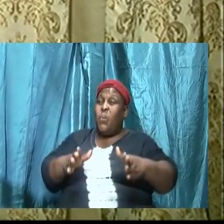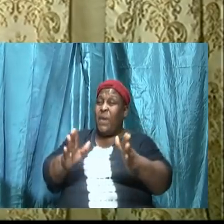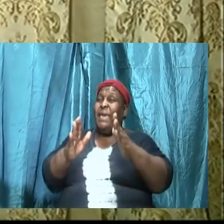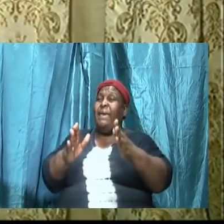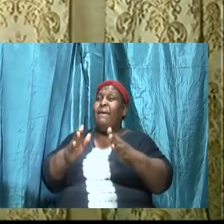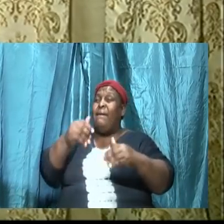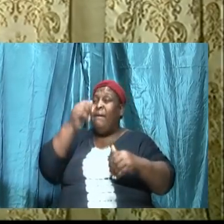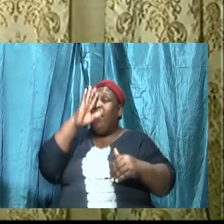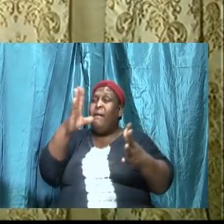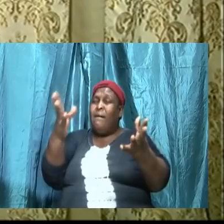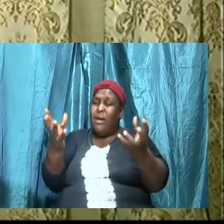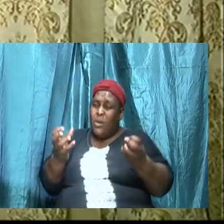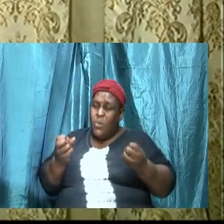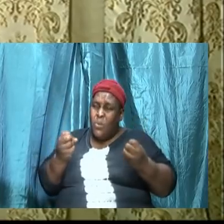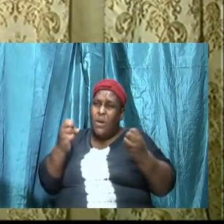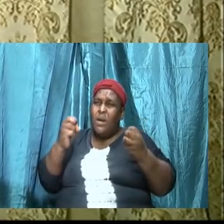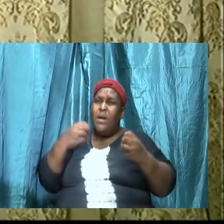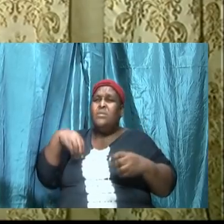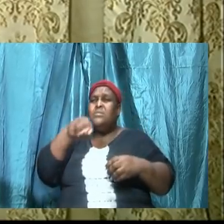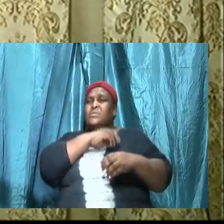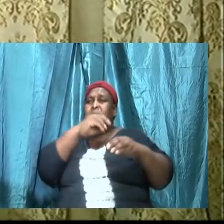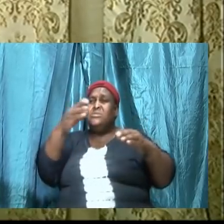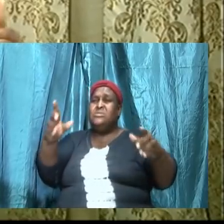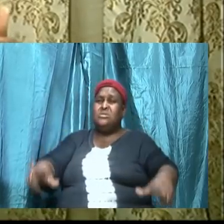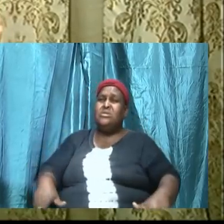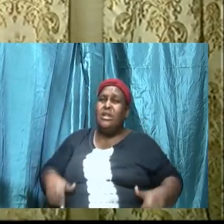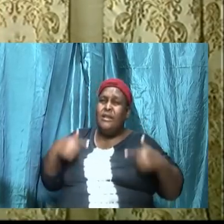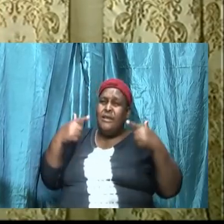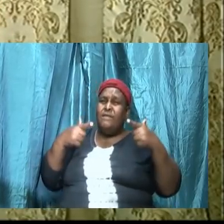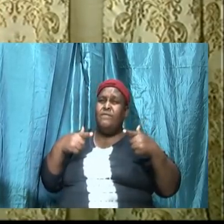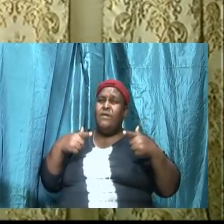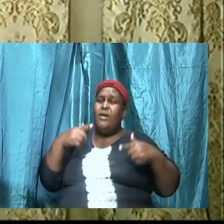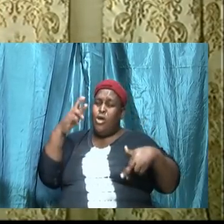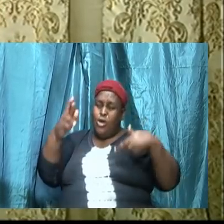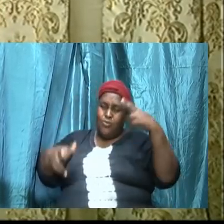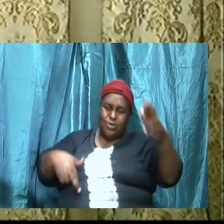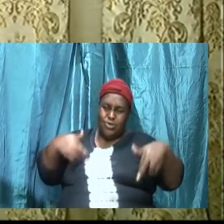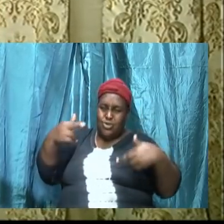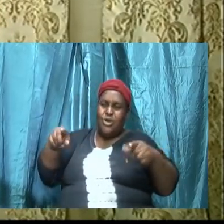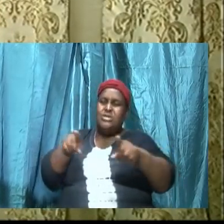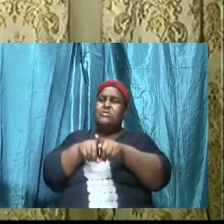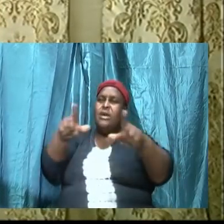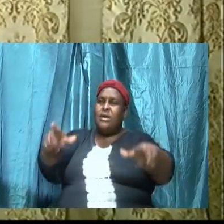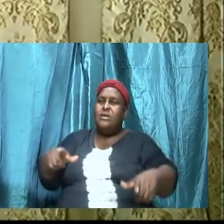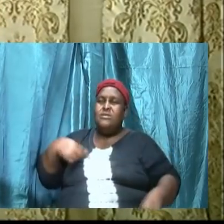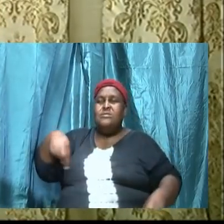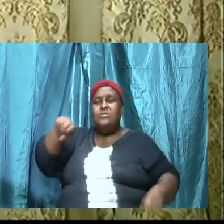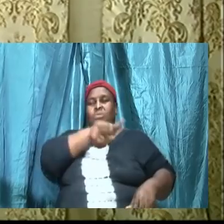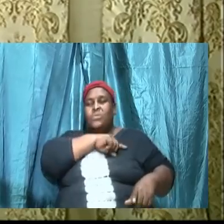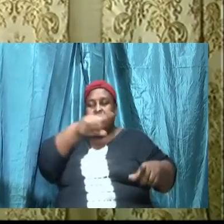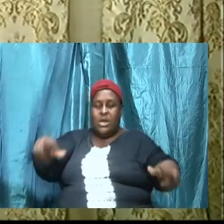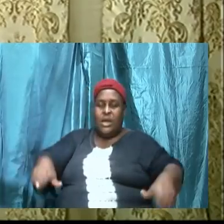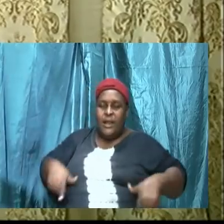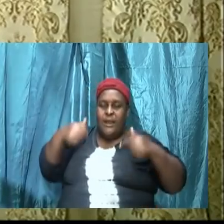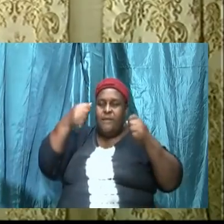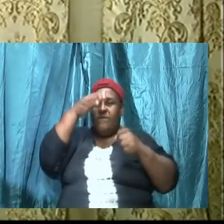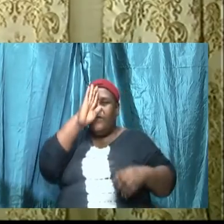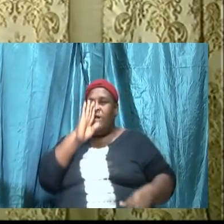he wants us to walk and do it and rejoice as we do it. it cannot be